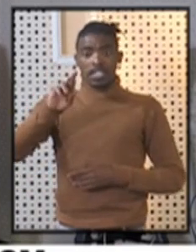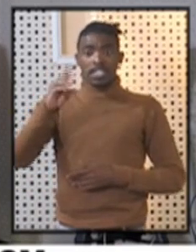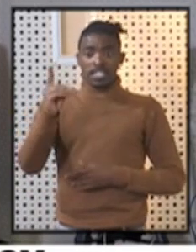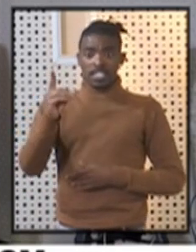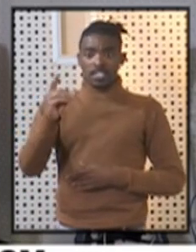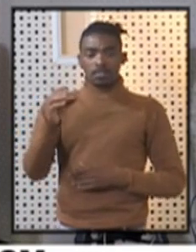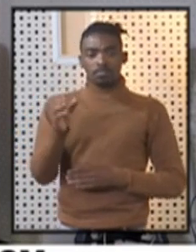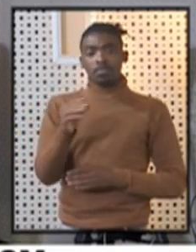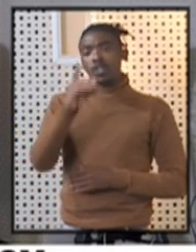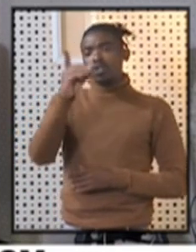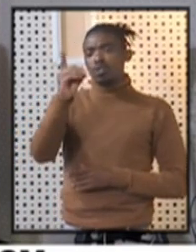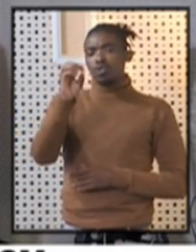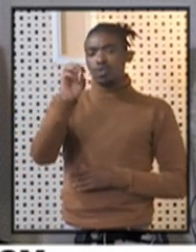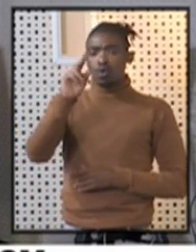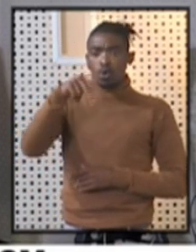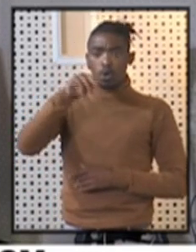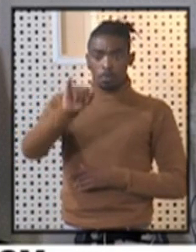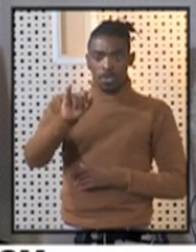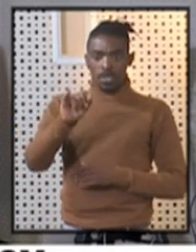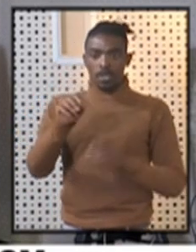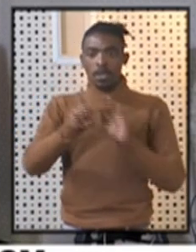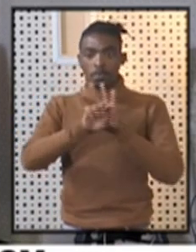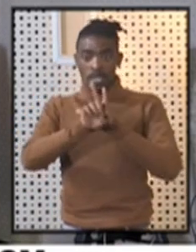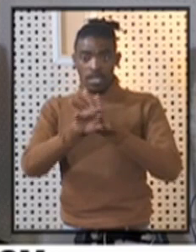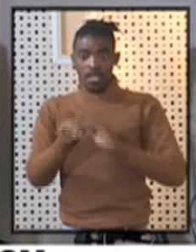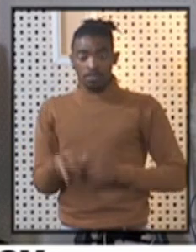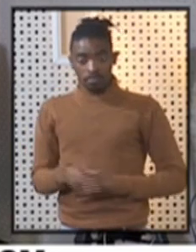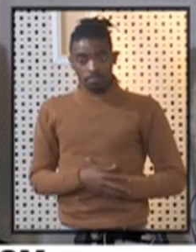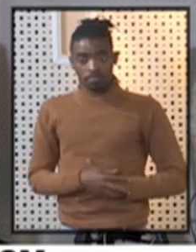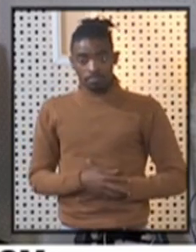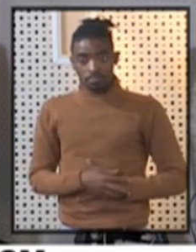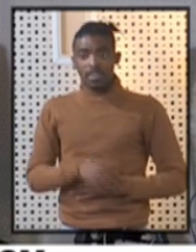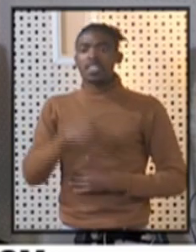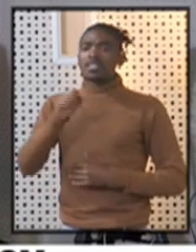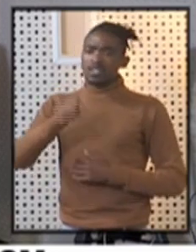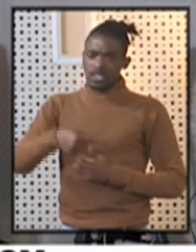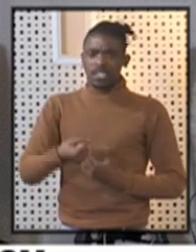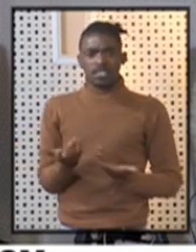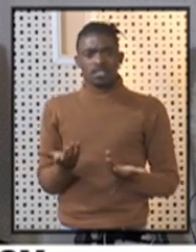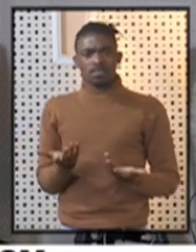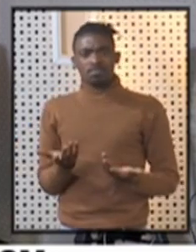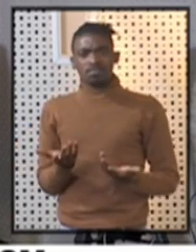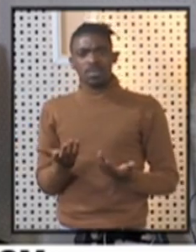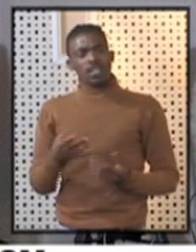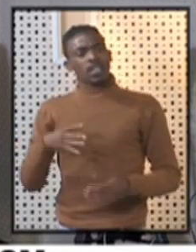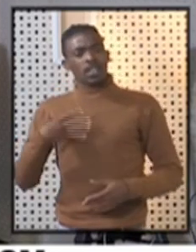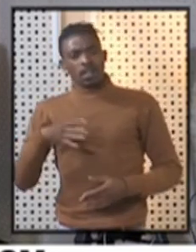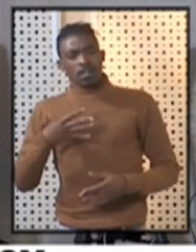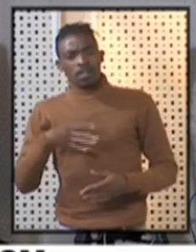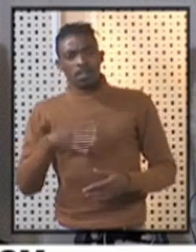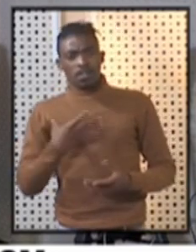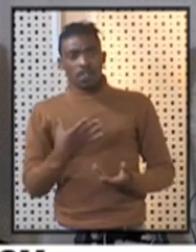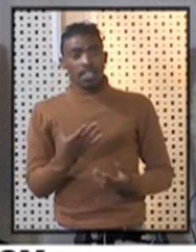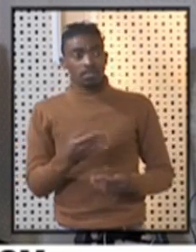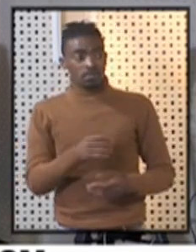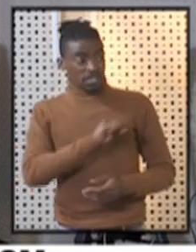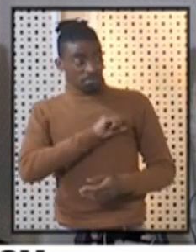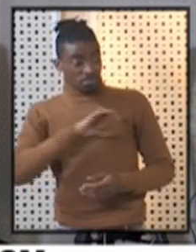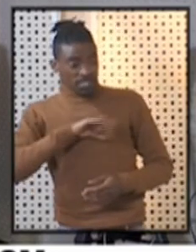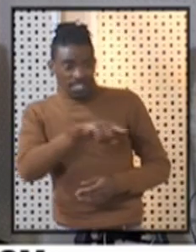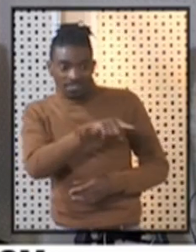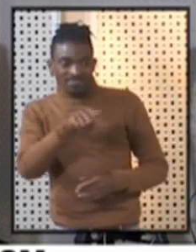The question is, can the Minister please clarify that according to existing regulations, restaurant staff can travel home after